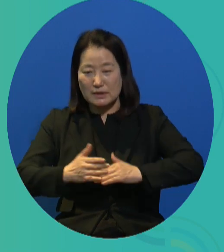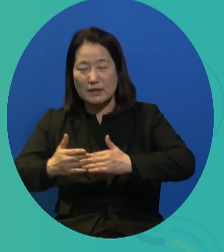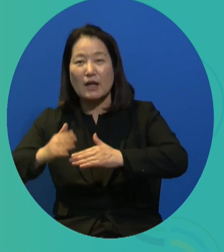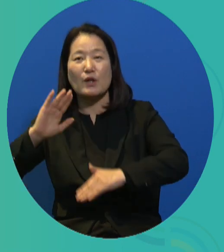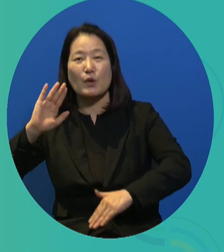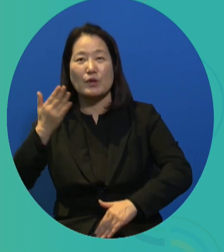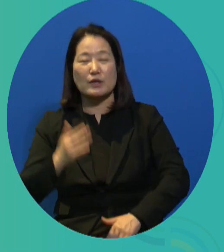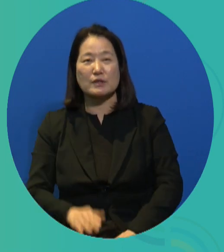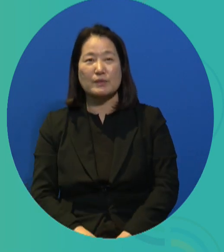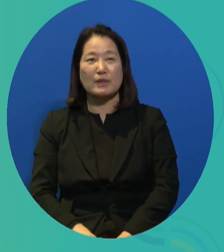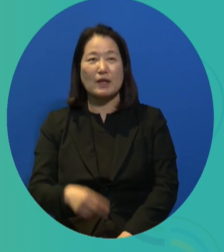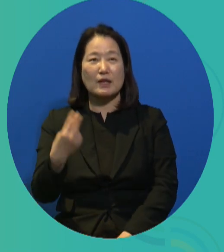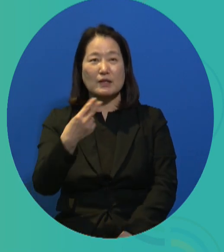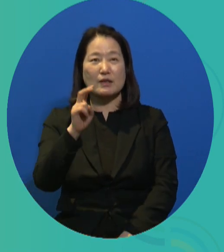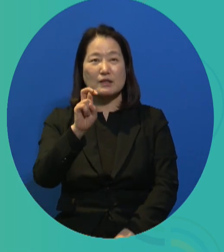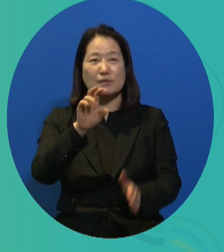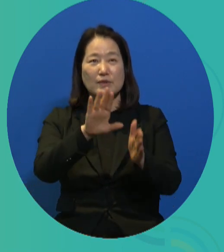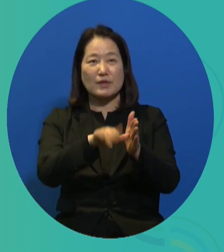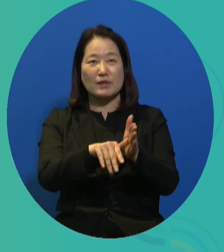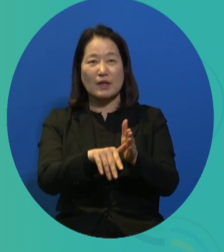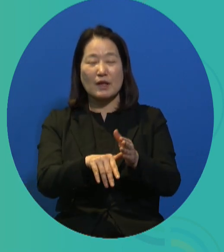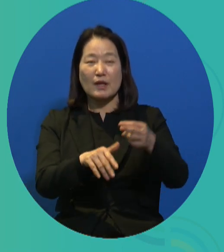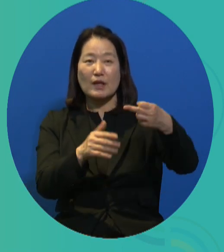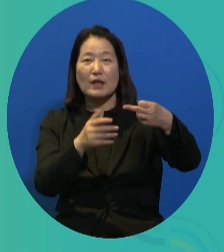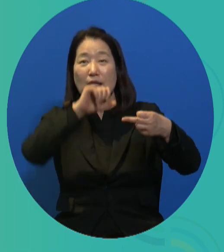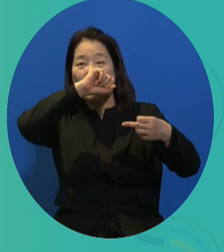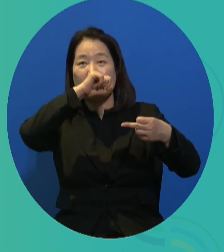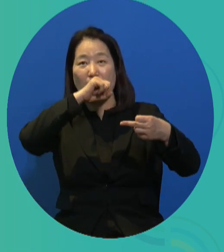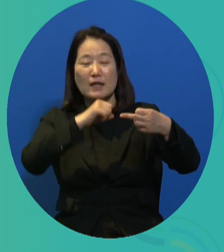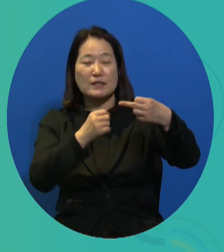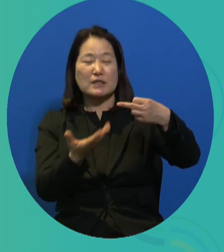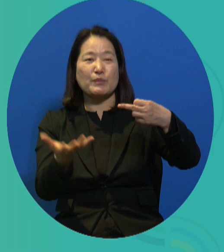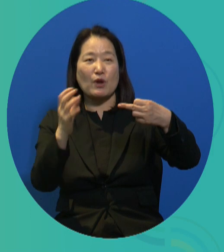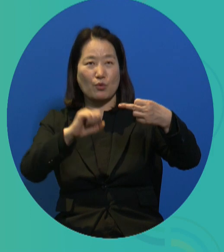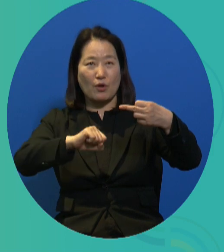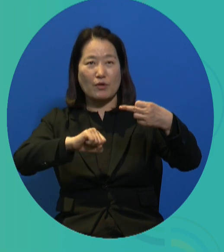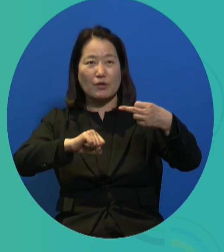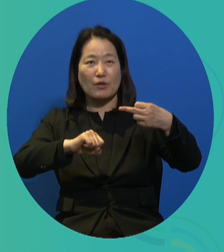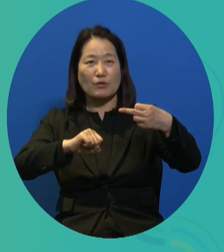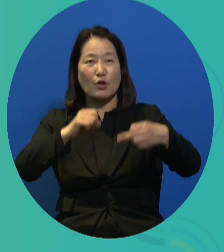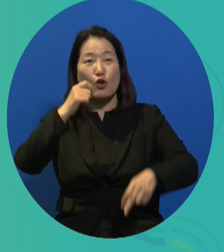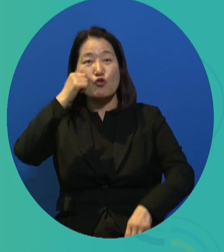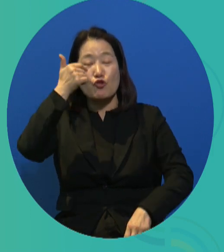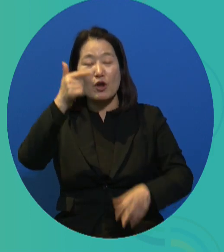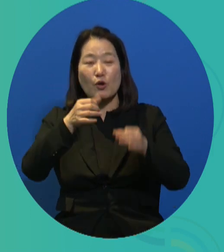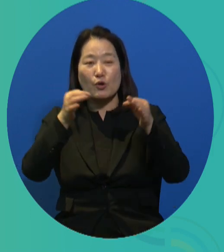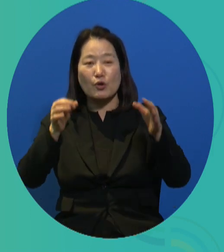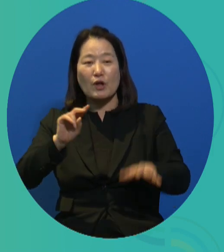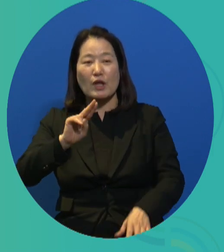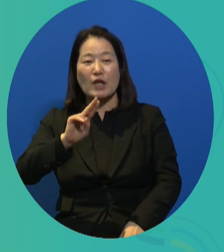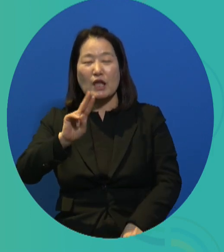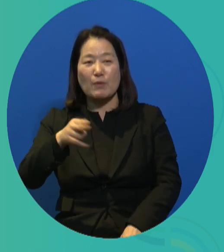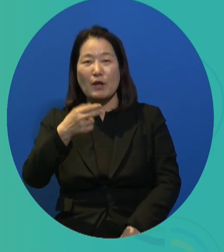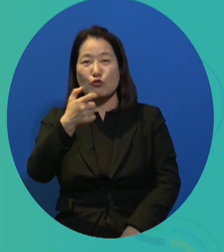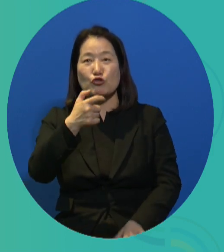public work program. In 2020, the budget was 1.2 billion,